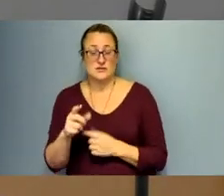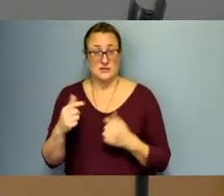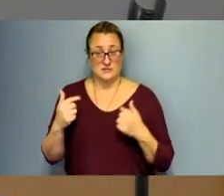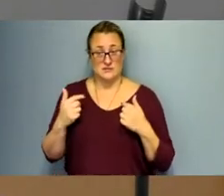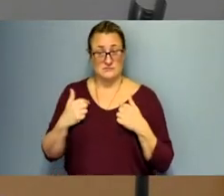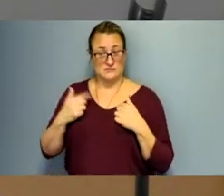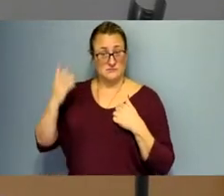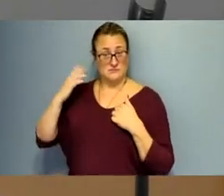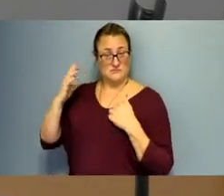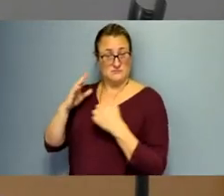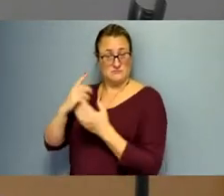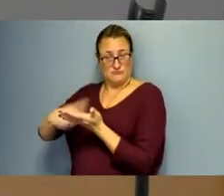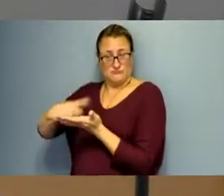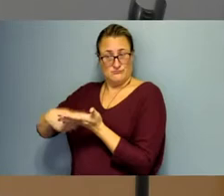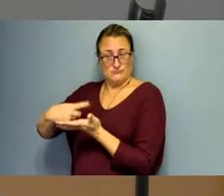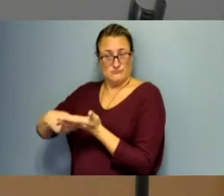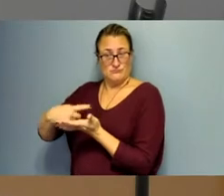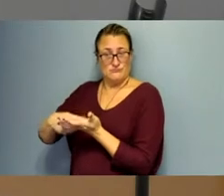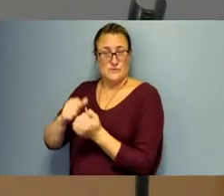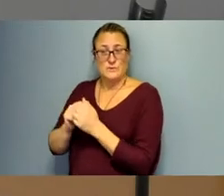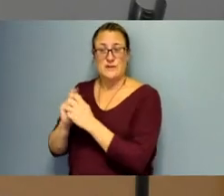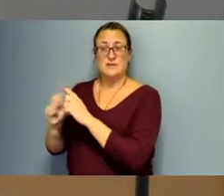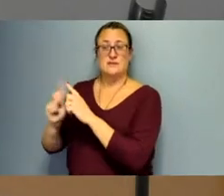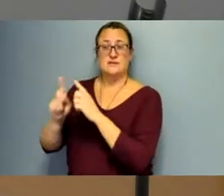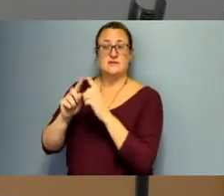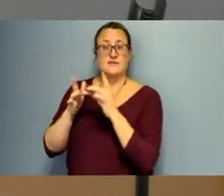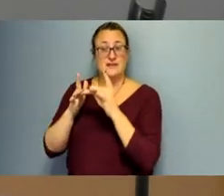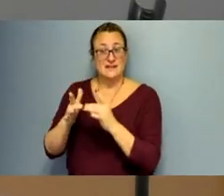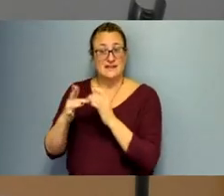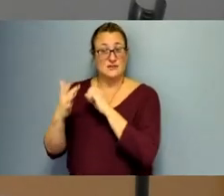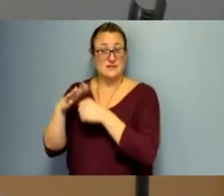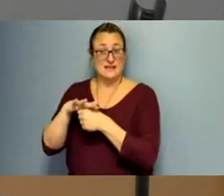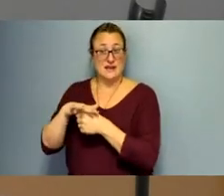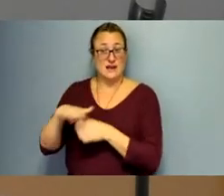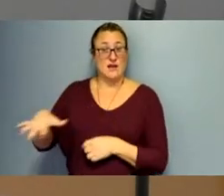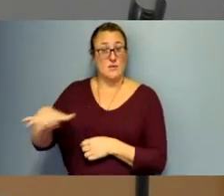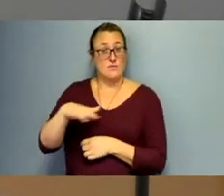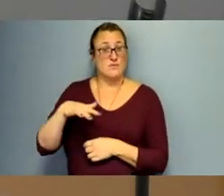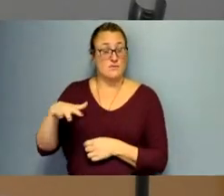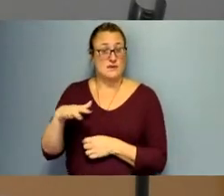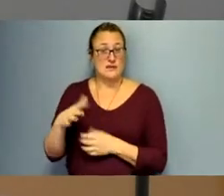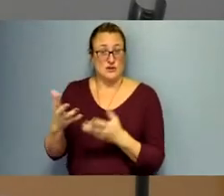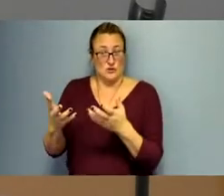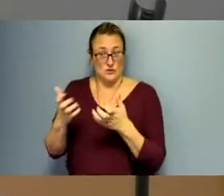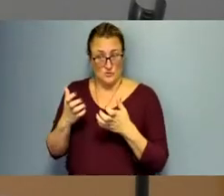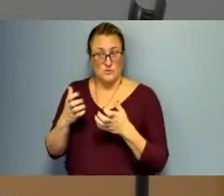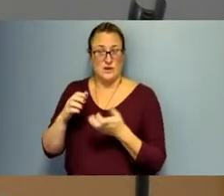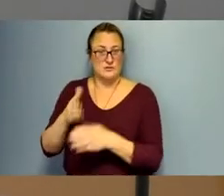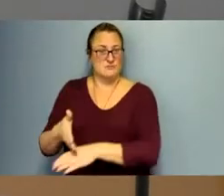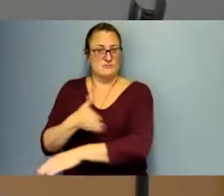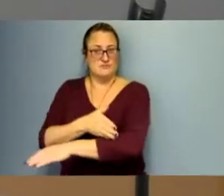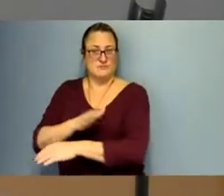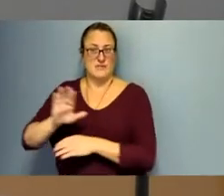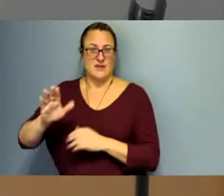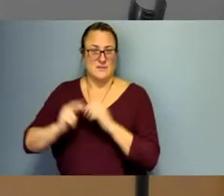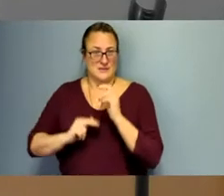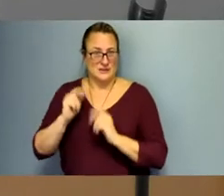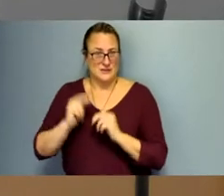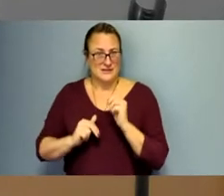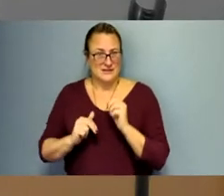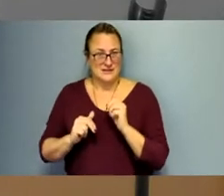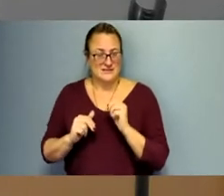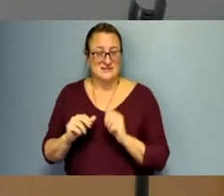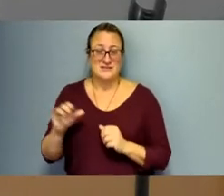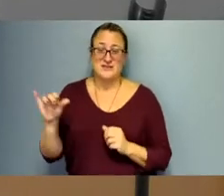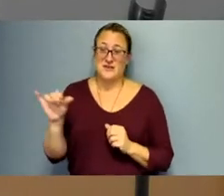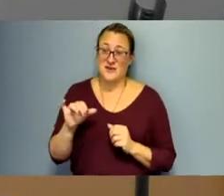discussions with some leaders around the county who are looking to make these advancements, right? But I also sit